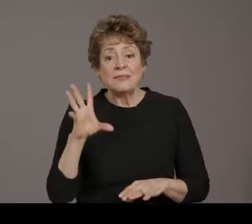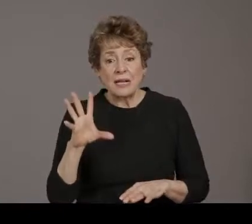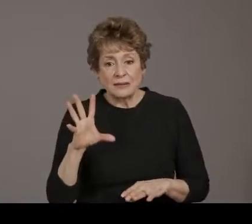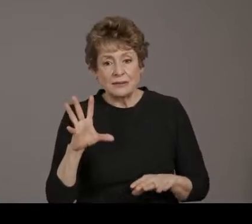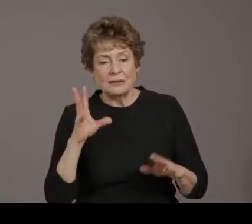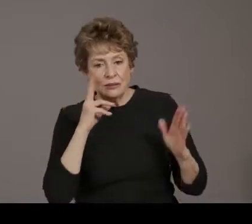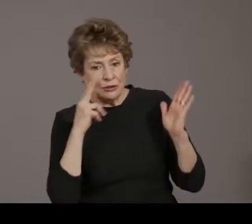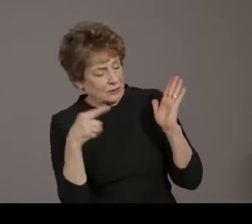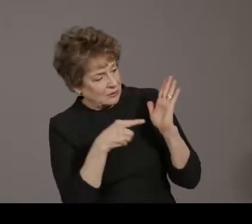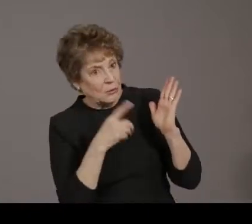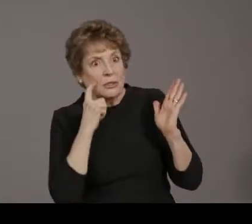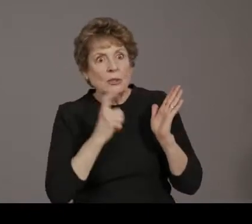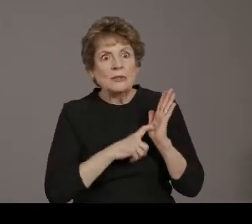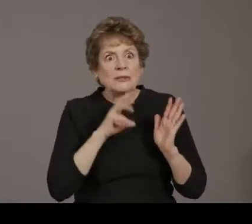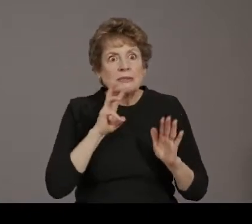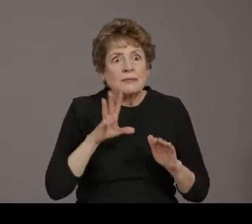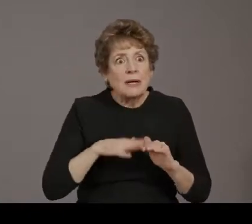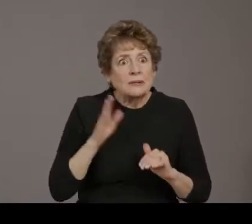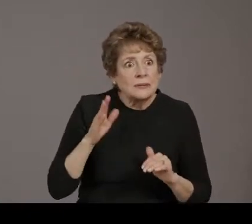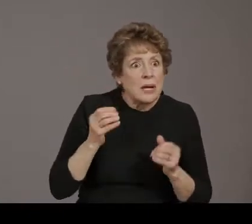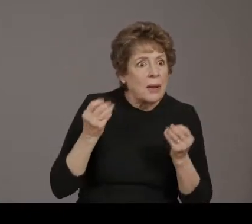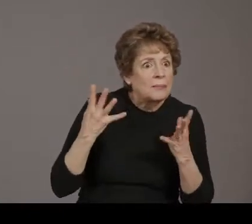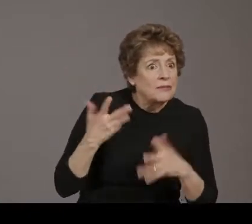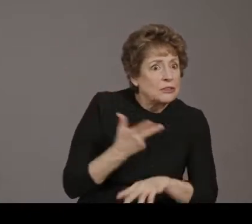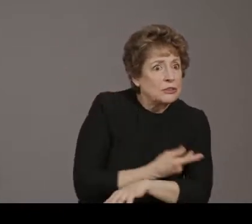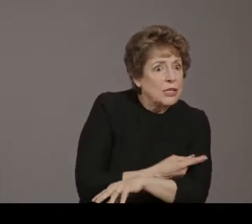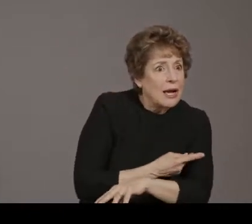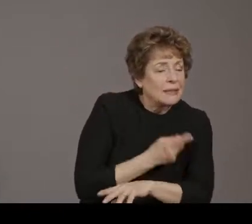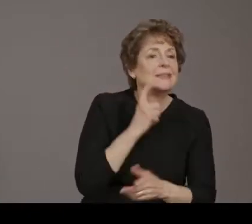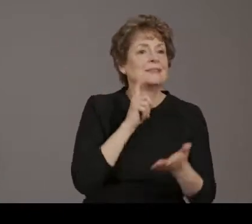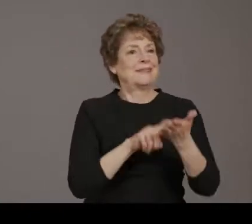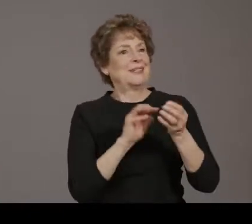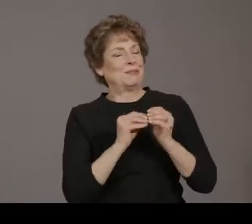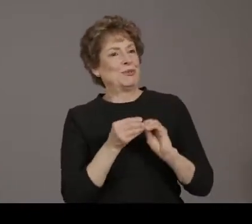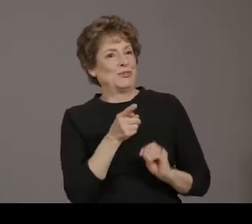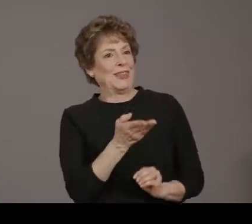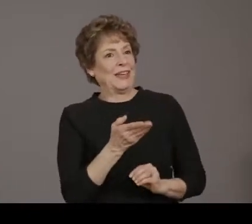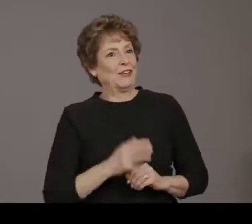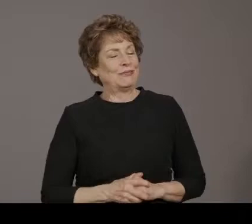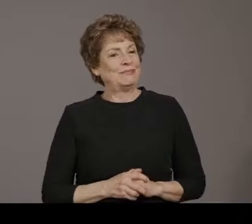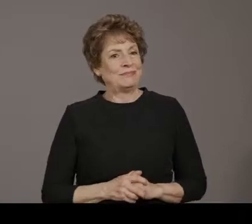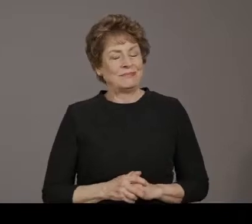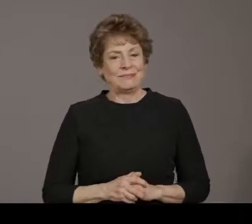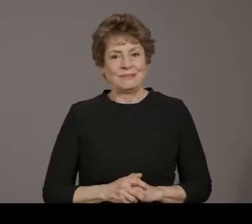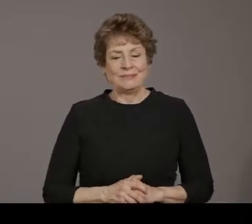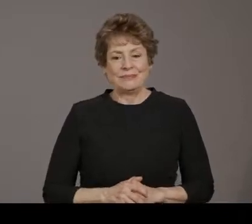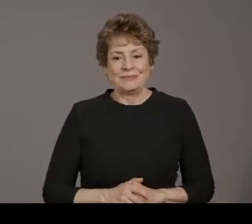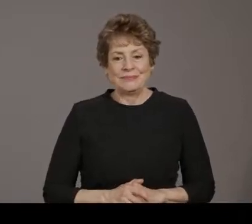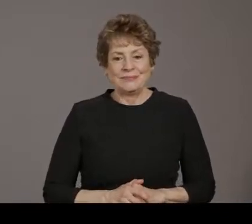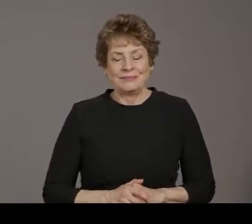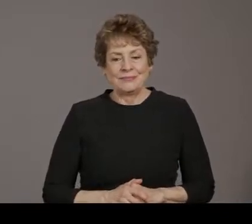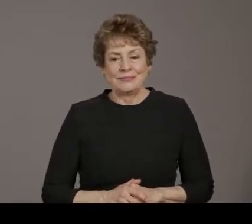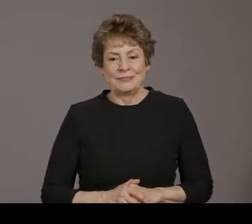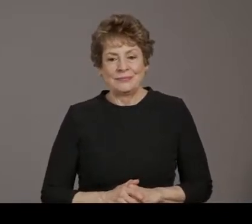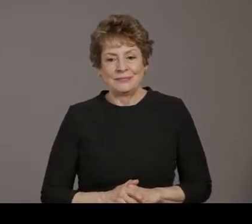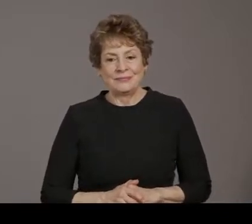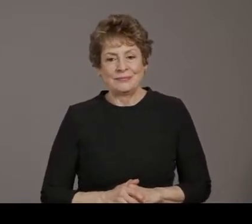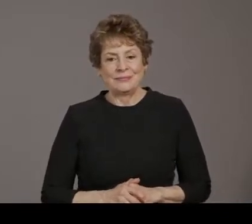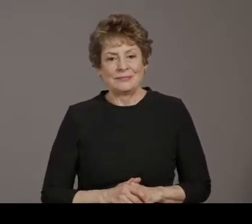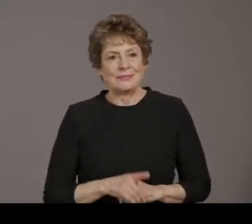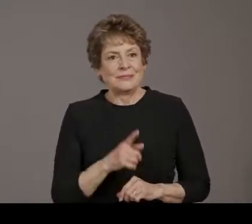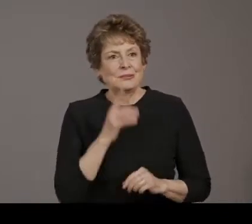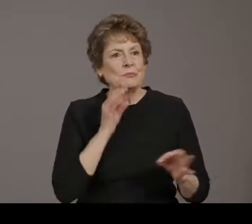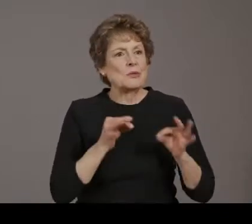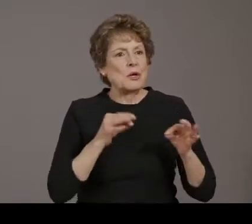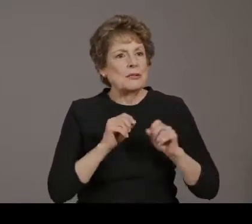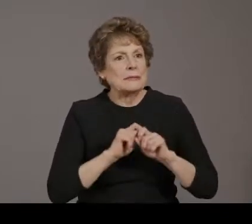And this is just a closer look with the current data that's in there. So this would show the number